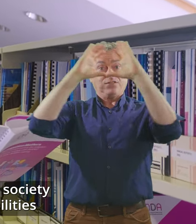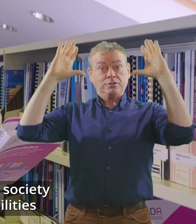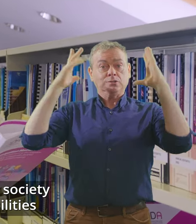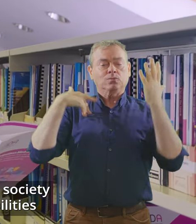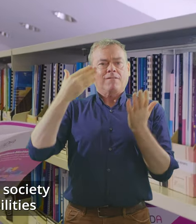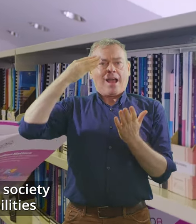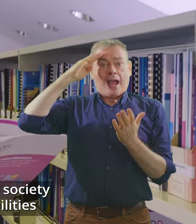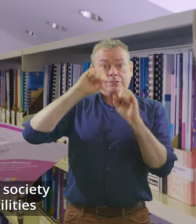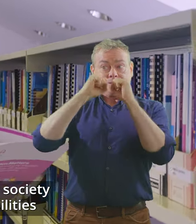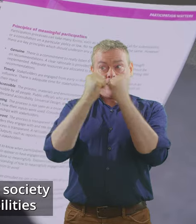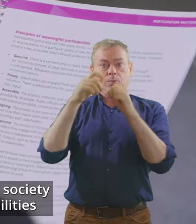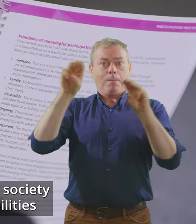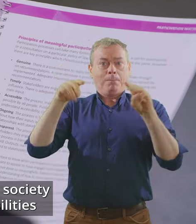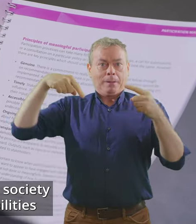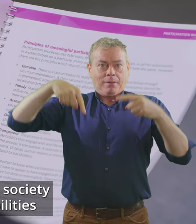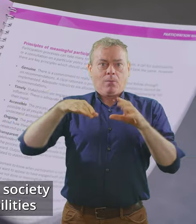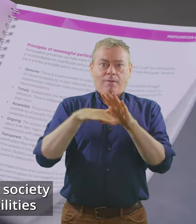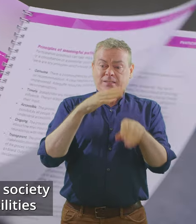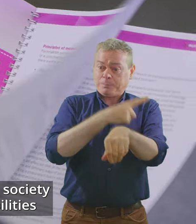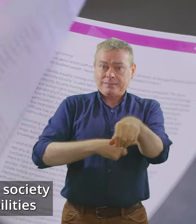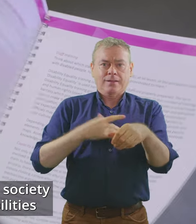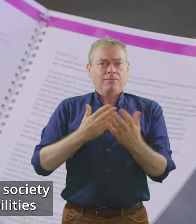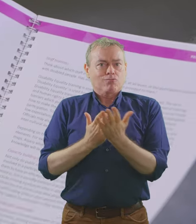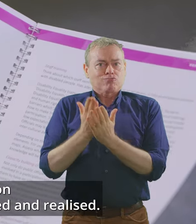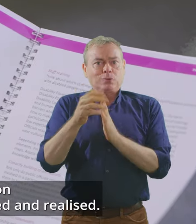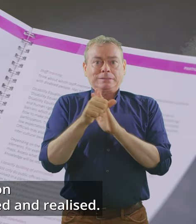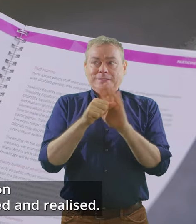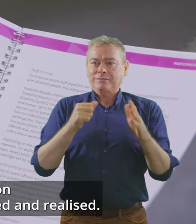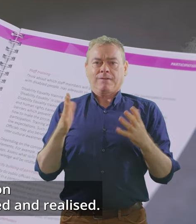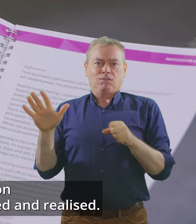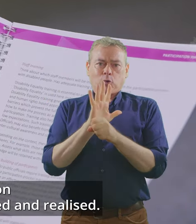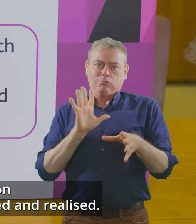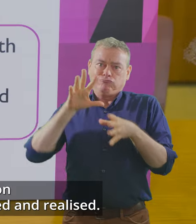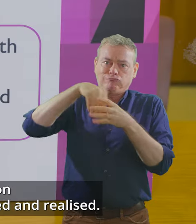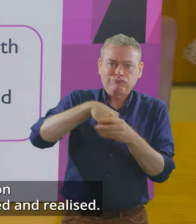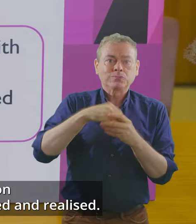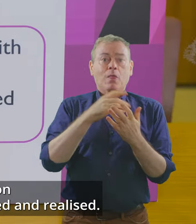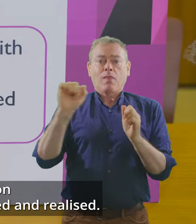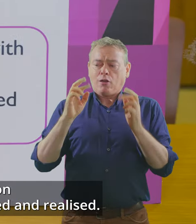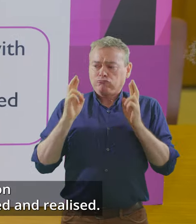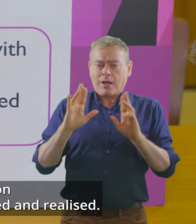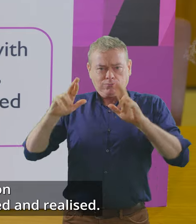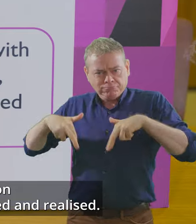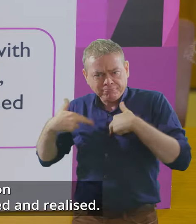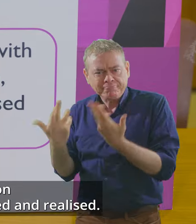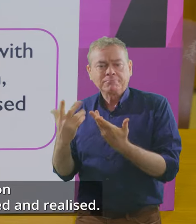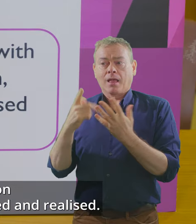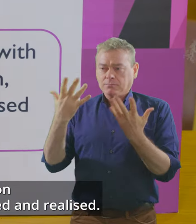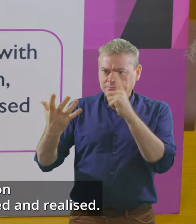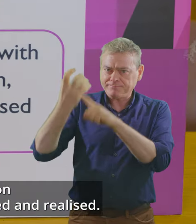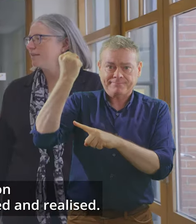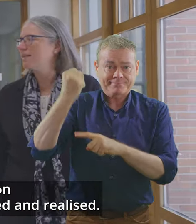an Irish society in which people with disabilities experience full inclusion and where their rights are recognised